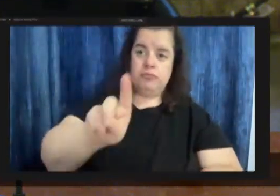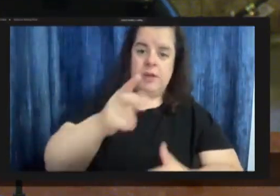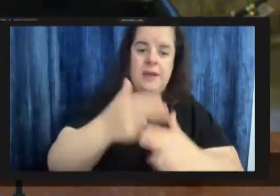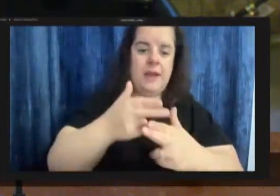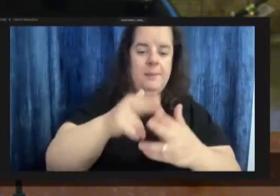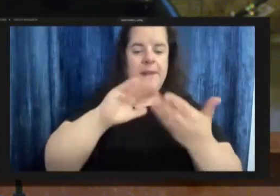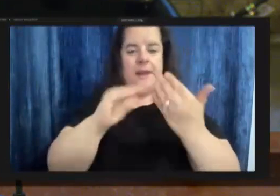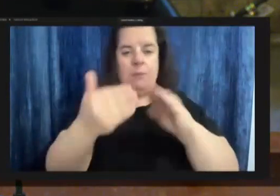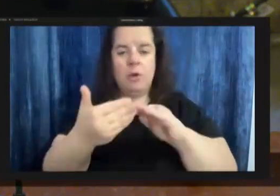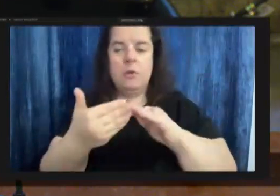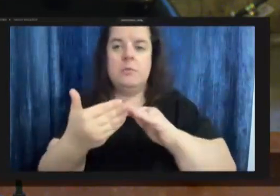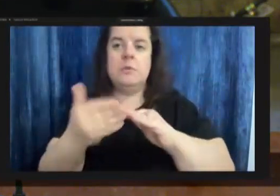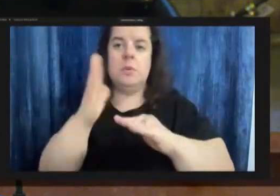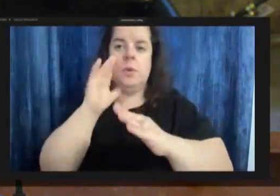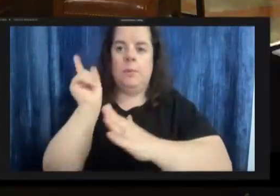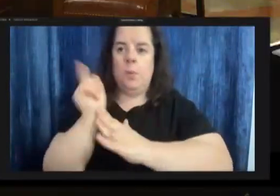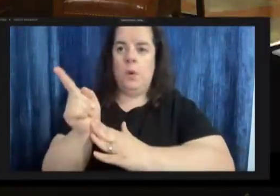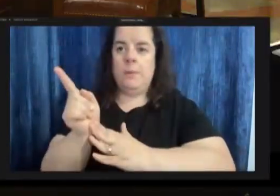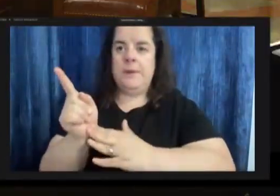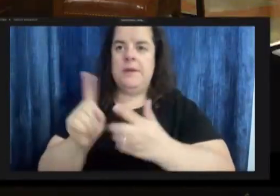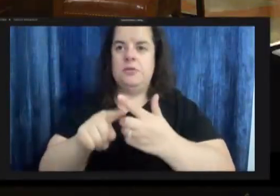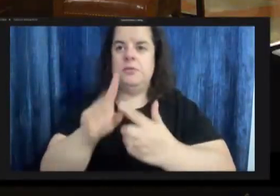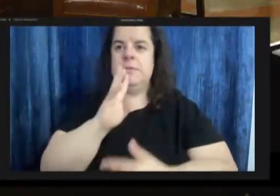you'll be given one minute to speak